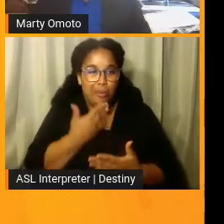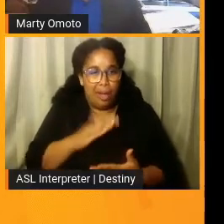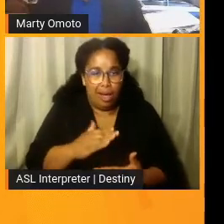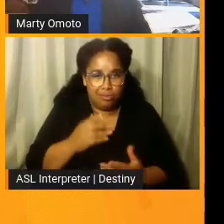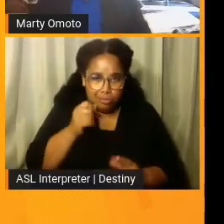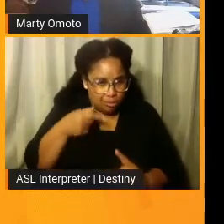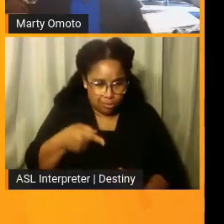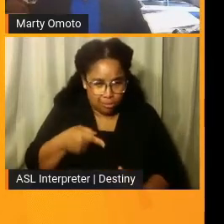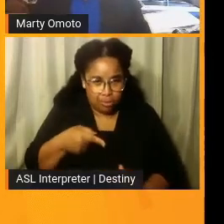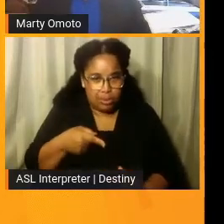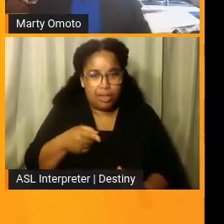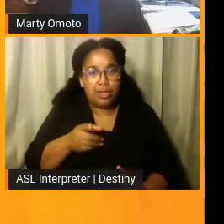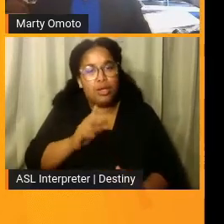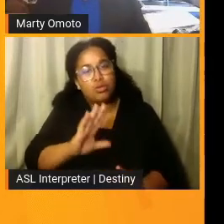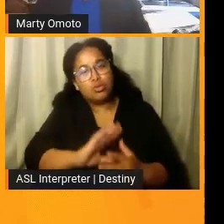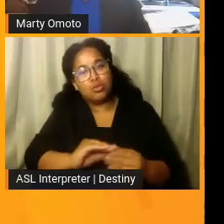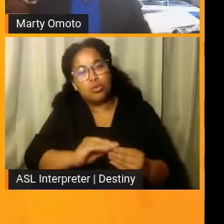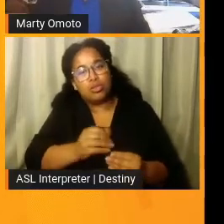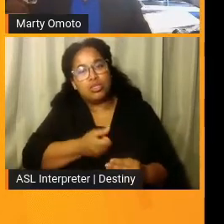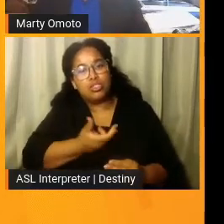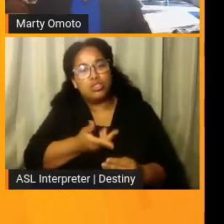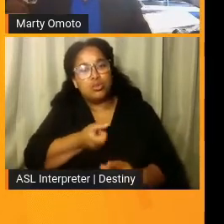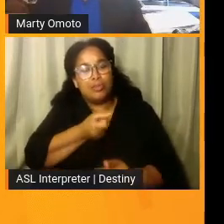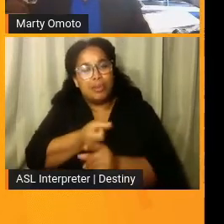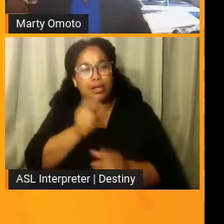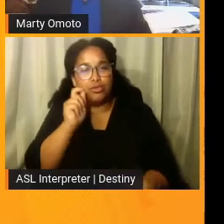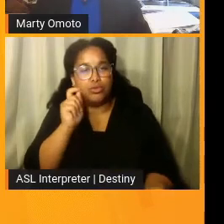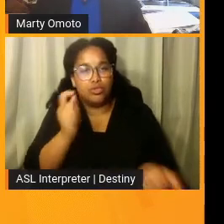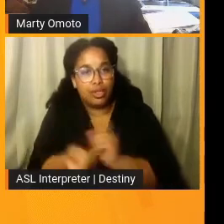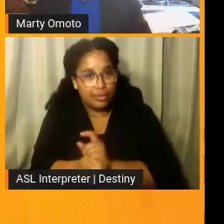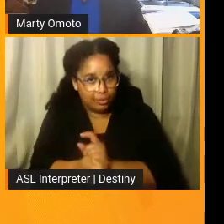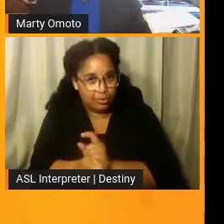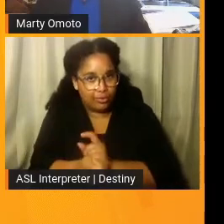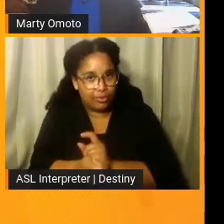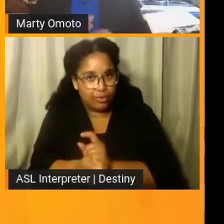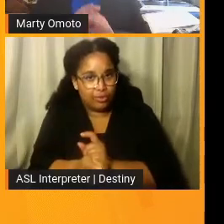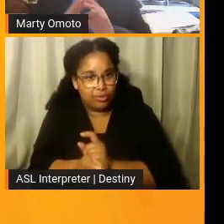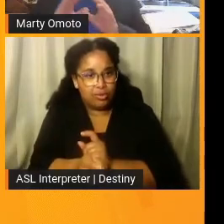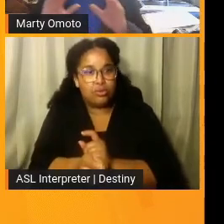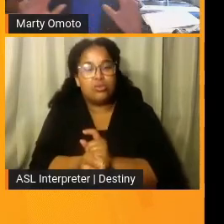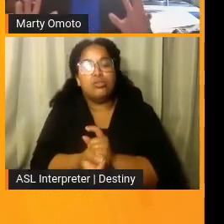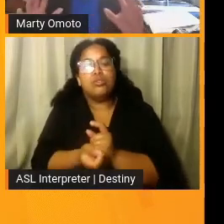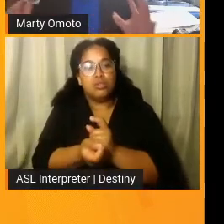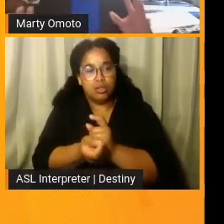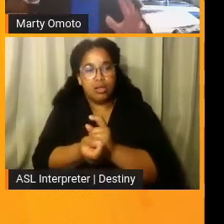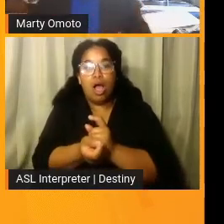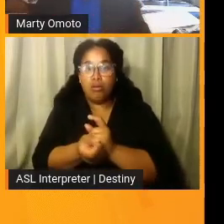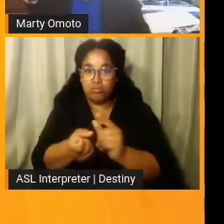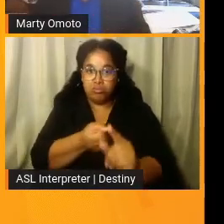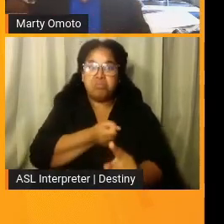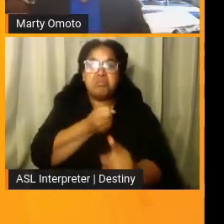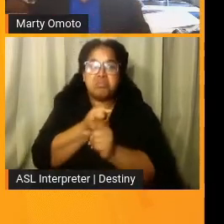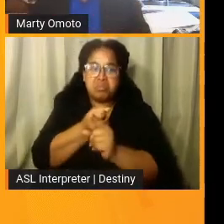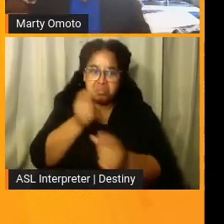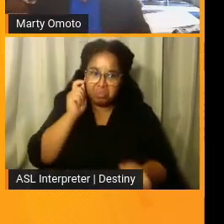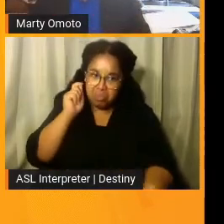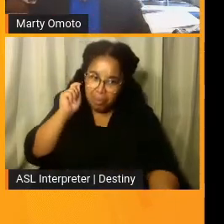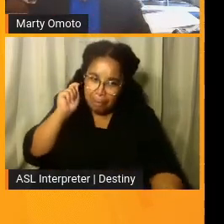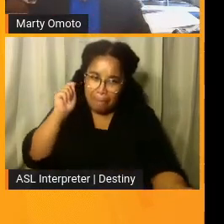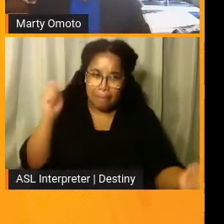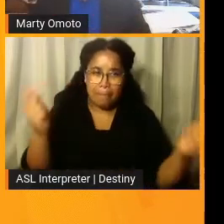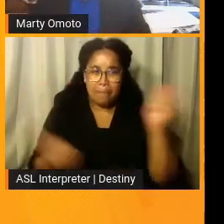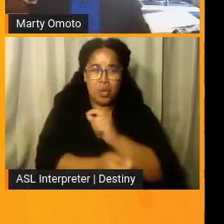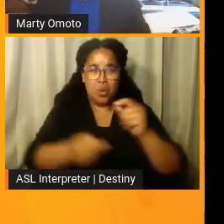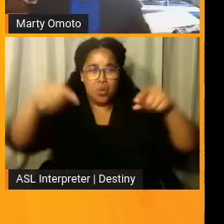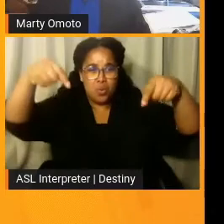but they told their story to cause change. And in doing so, they caused immense change, uh, in this